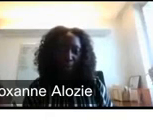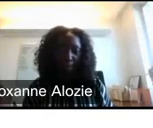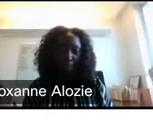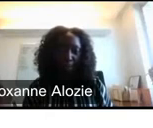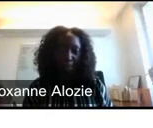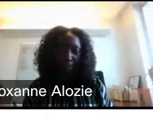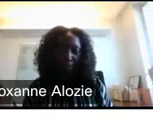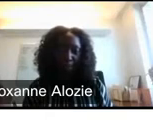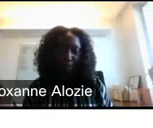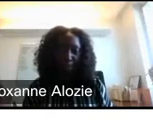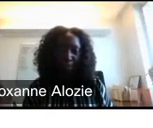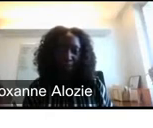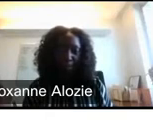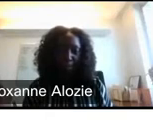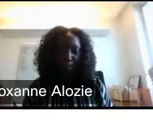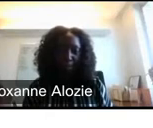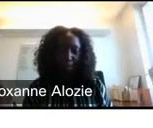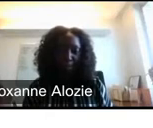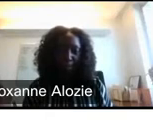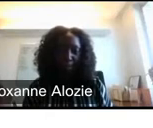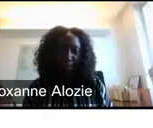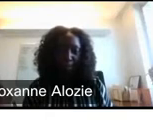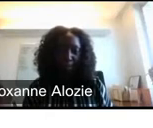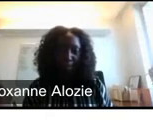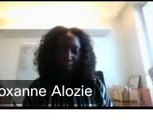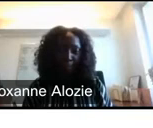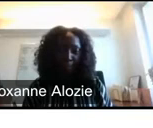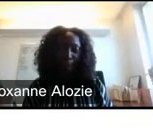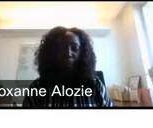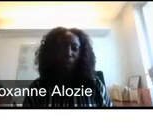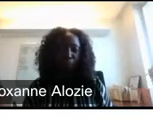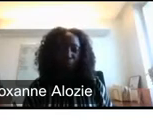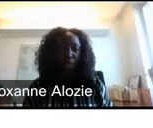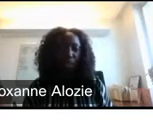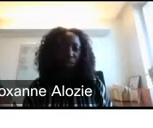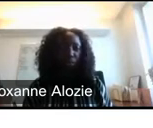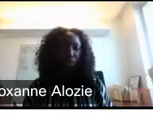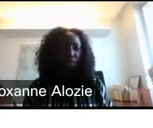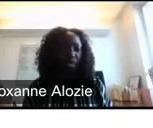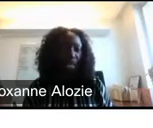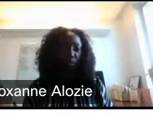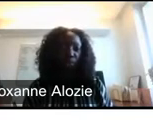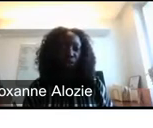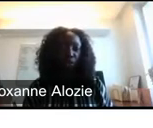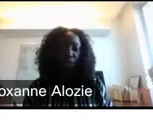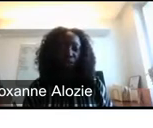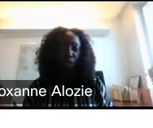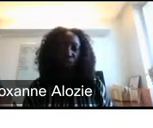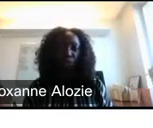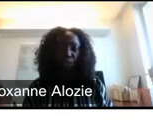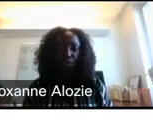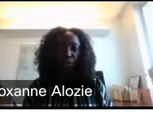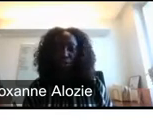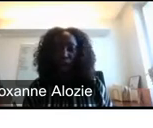She is dropped off. I've asked her to come on audio, but she's dropped off. Okay. So given that, we are going